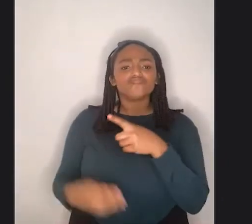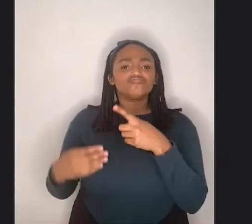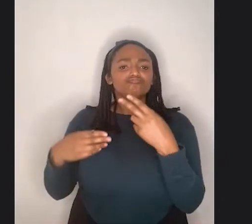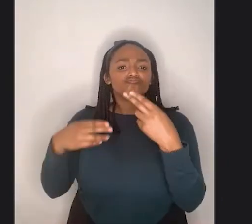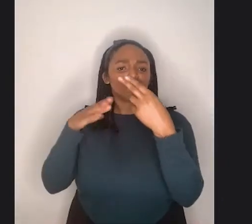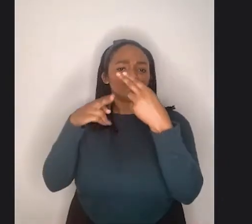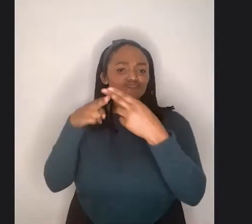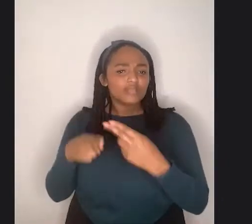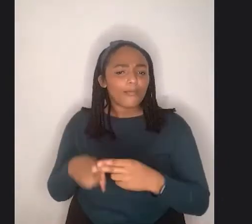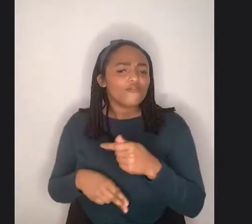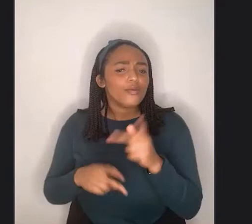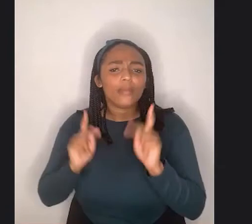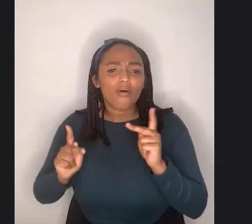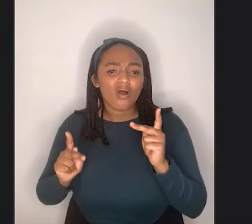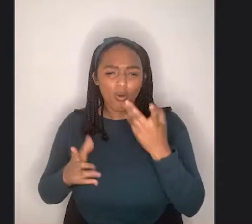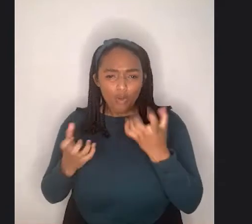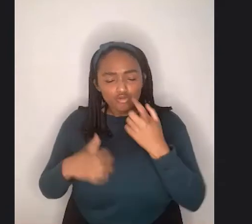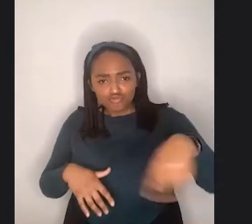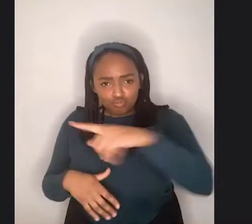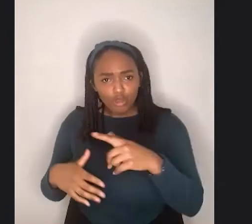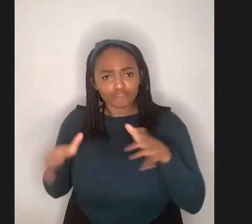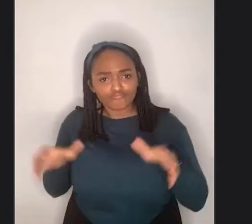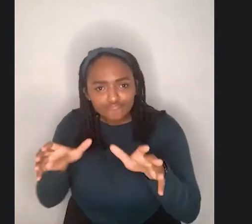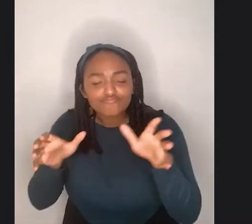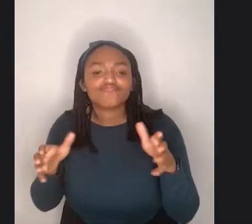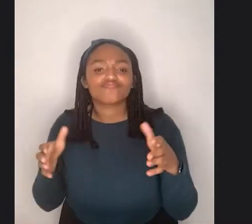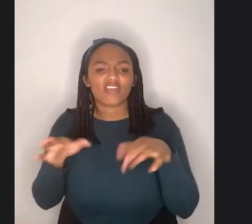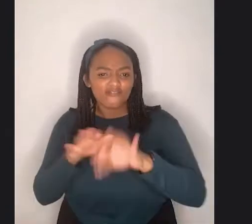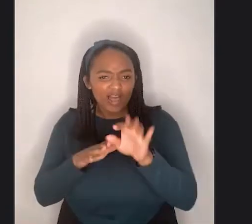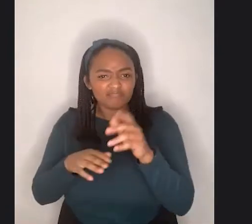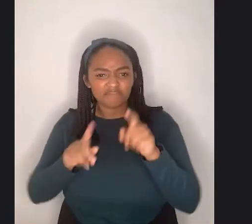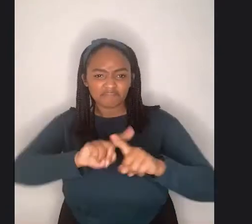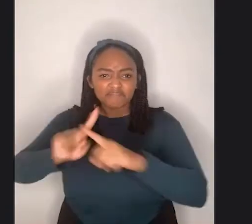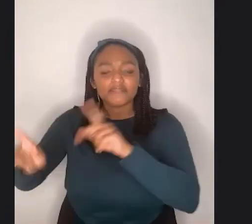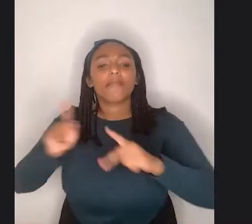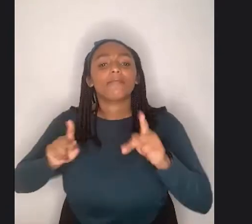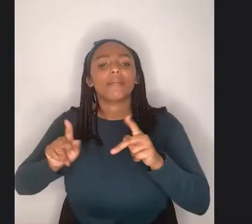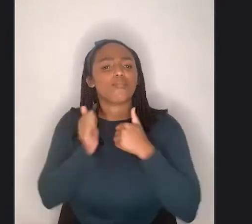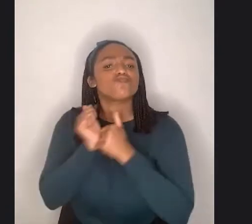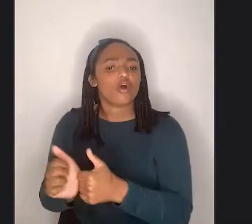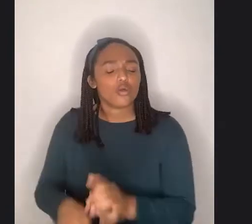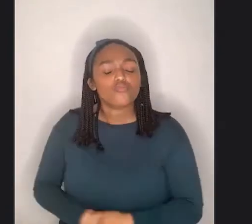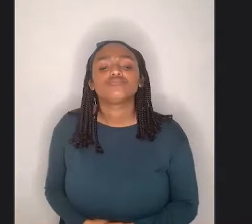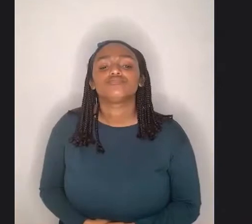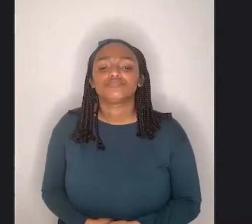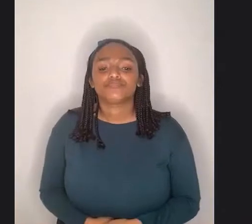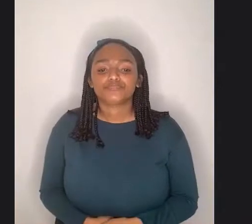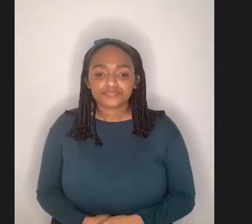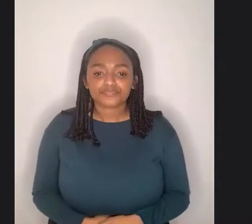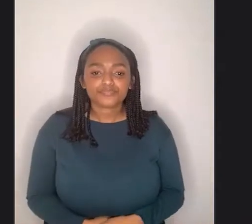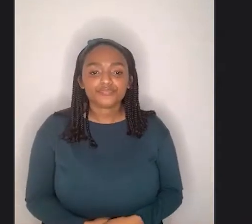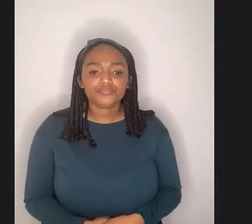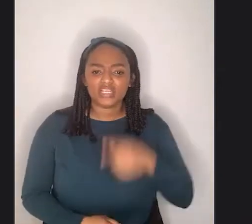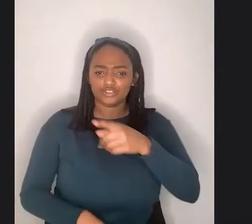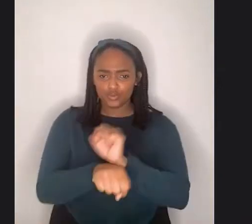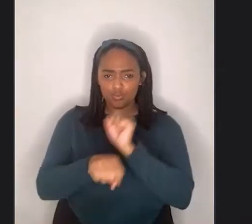those folks. If you've been around Napa, you should already know Saucy West. Saucy's a longtime friend of Napa's, um, and does a lot of stuff with us. But